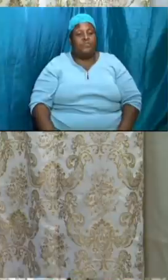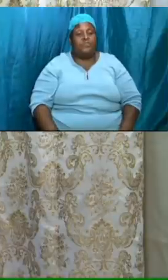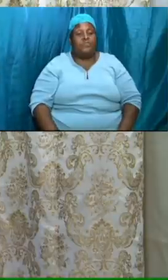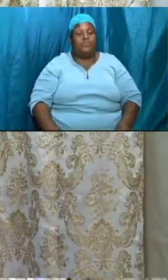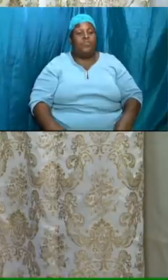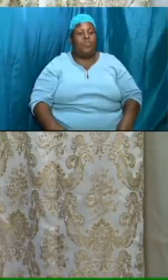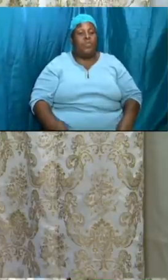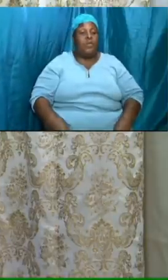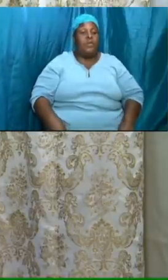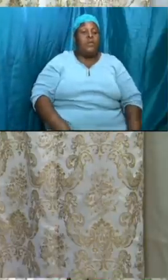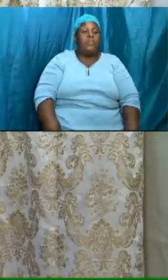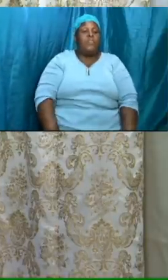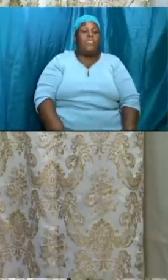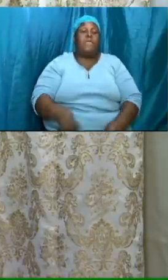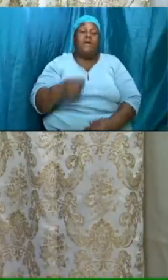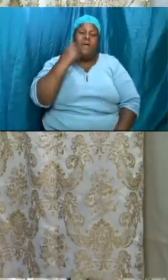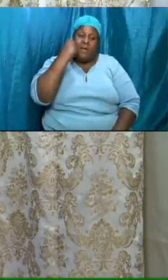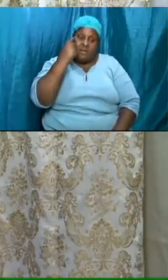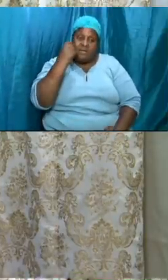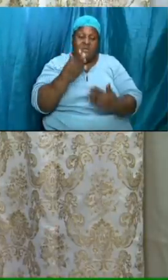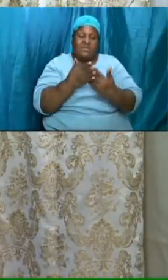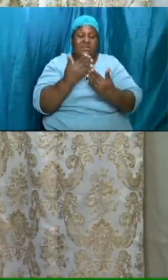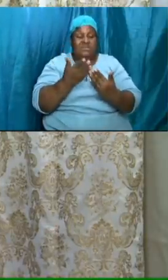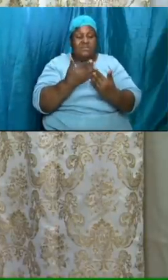understand a simple scripture